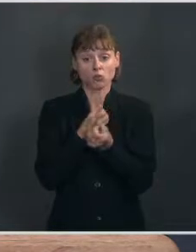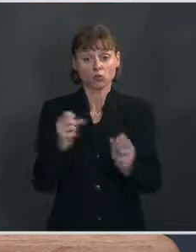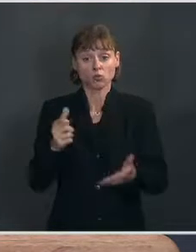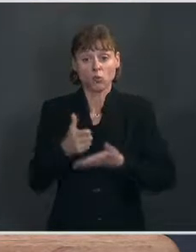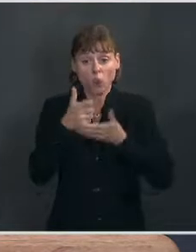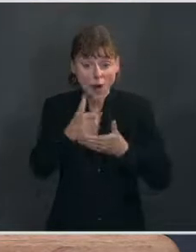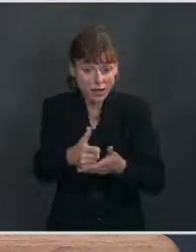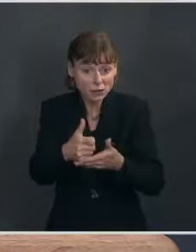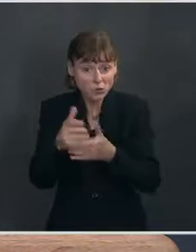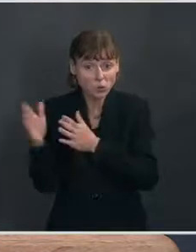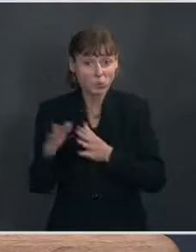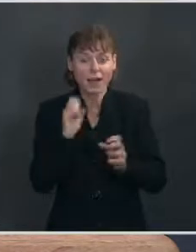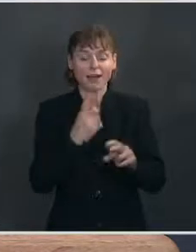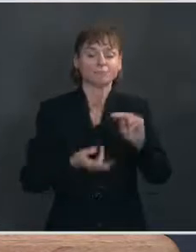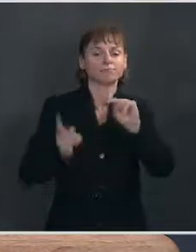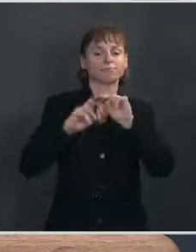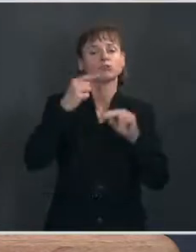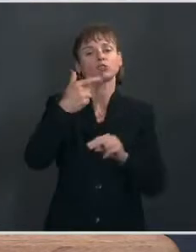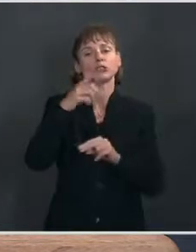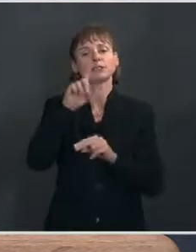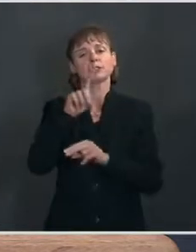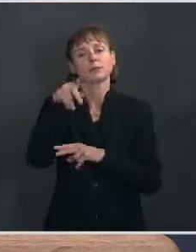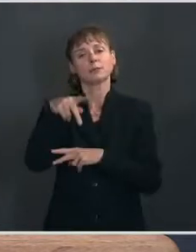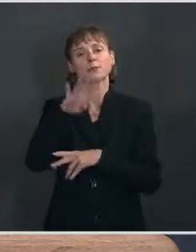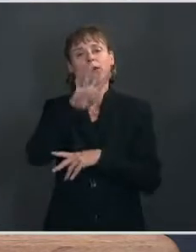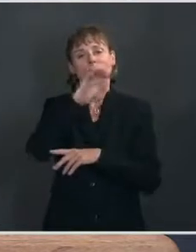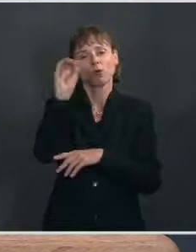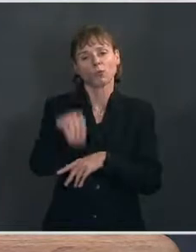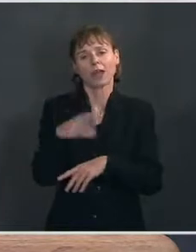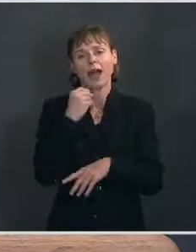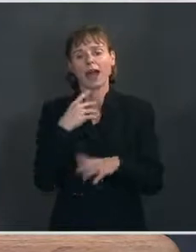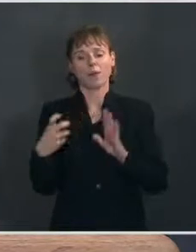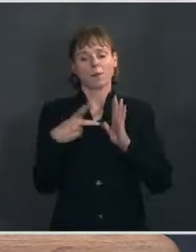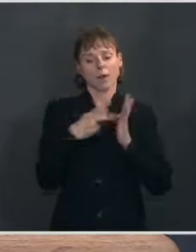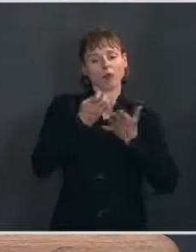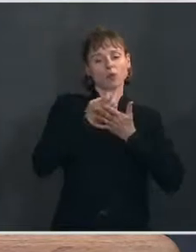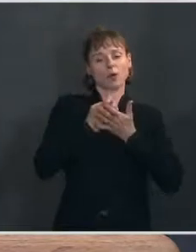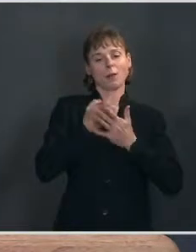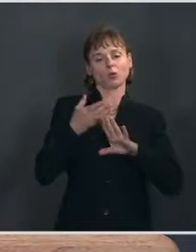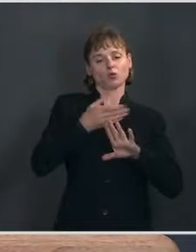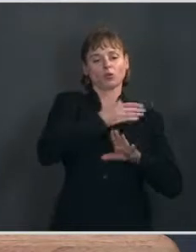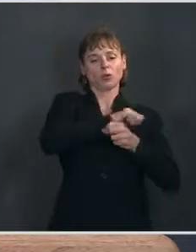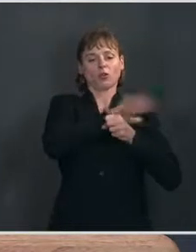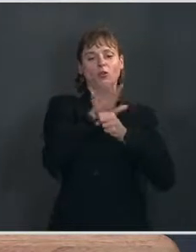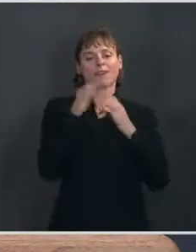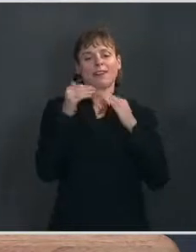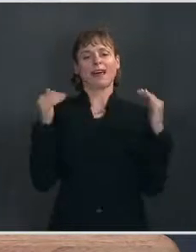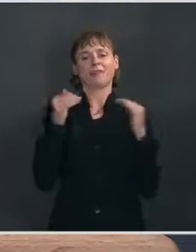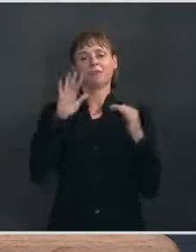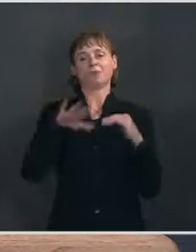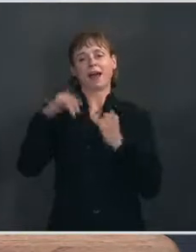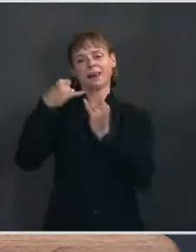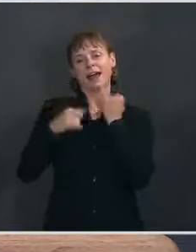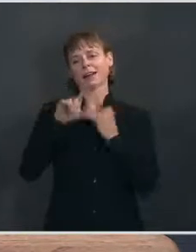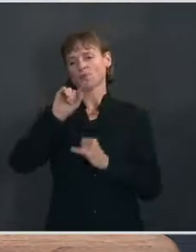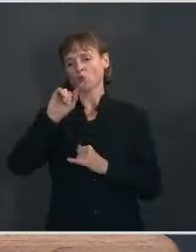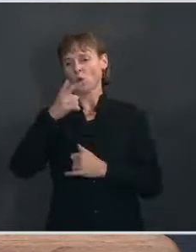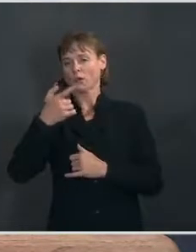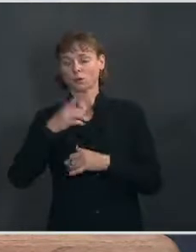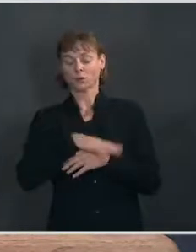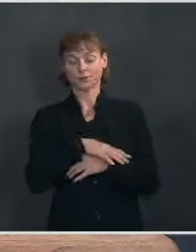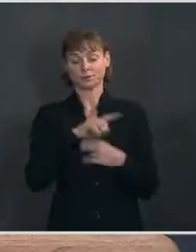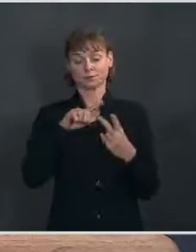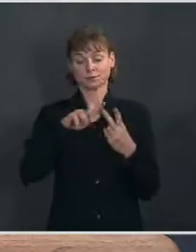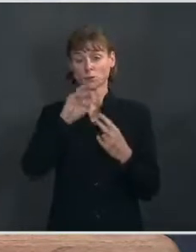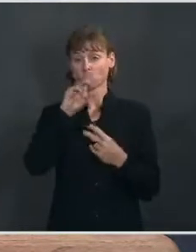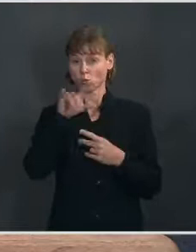by 4 percent and return our economy to pre-COVID levels by the end of 2021. A separate analysis by Moody's